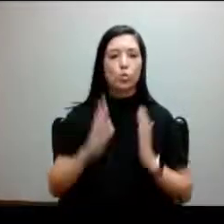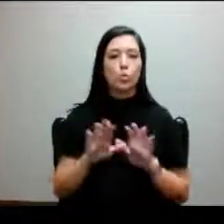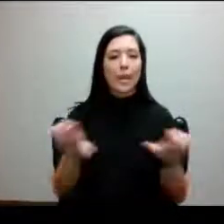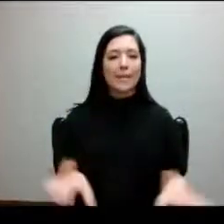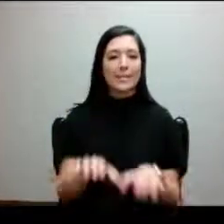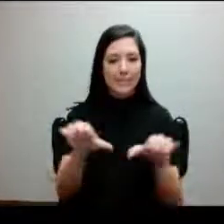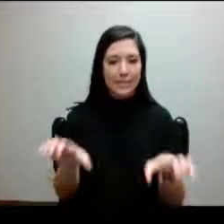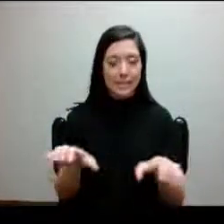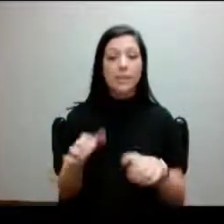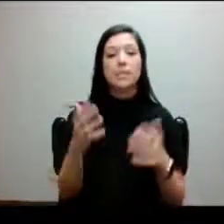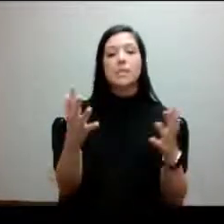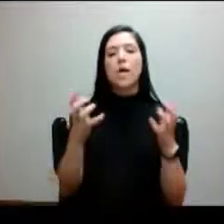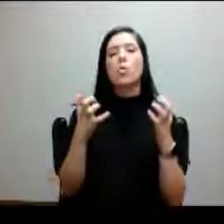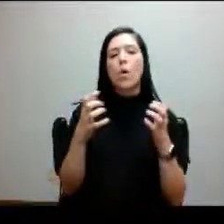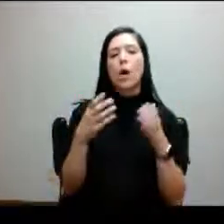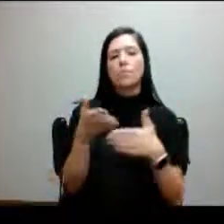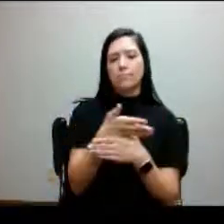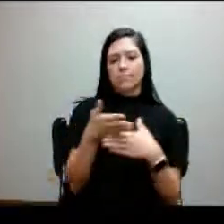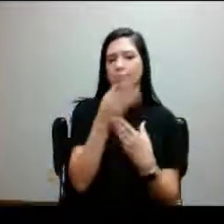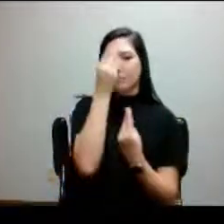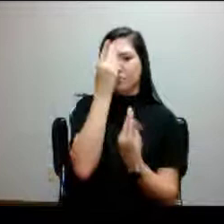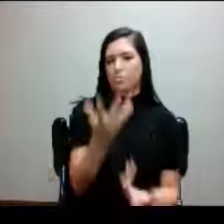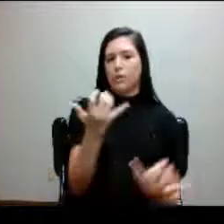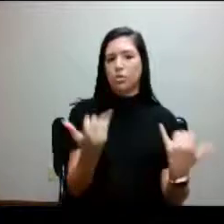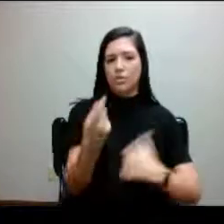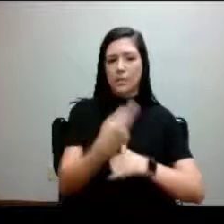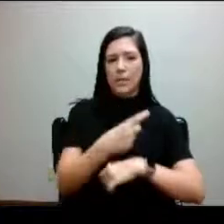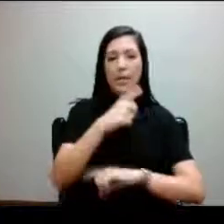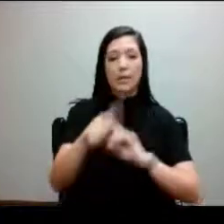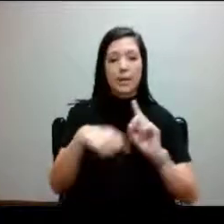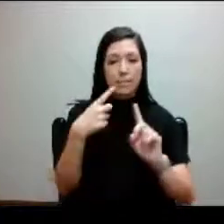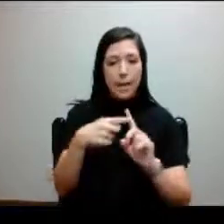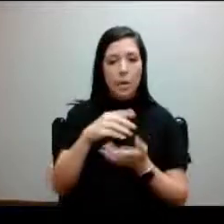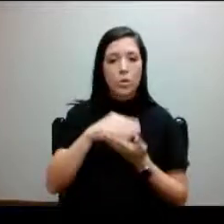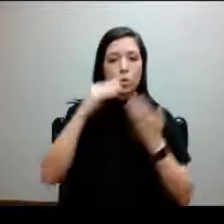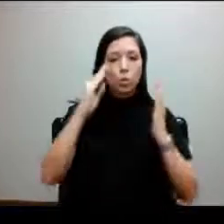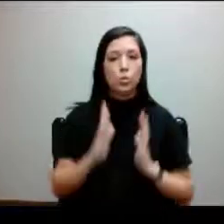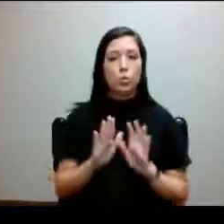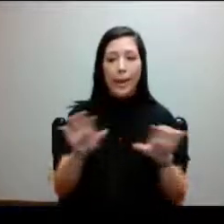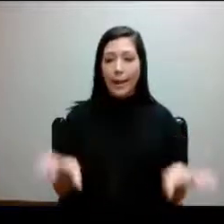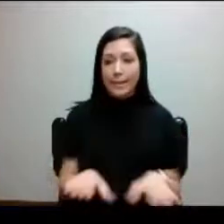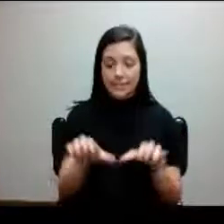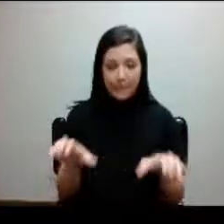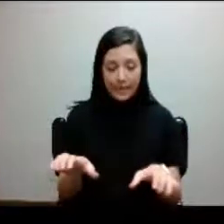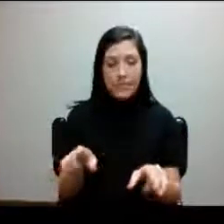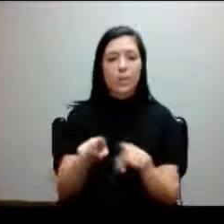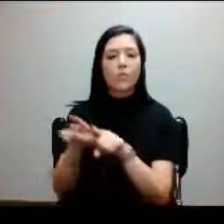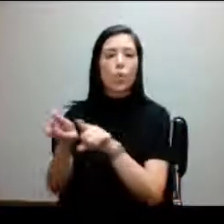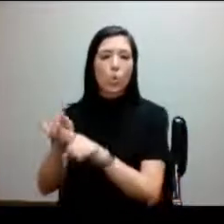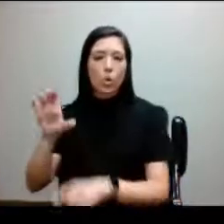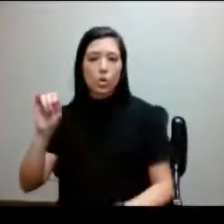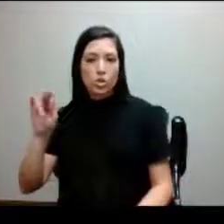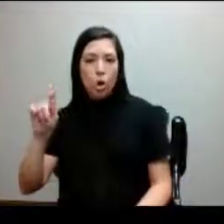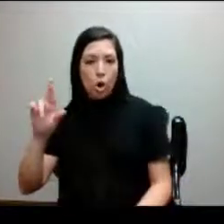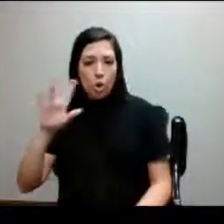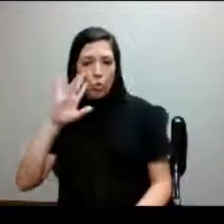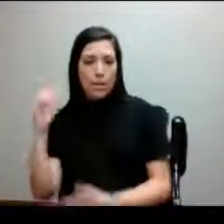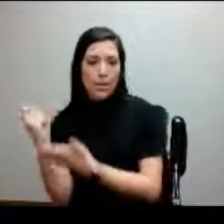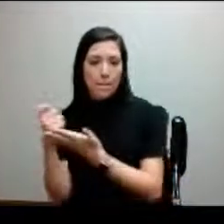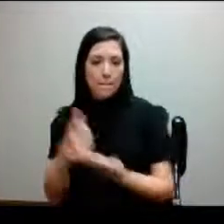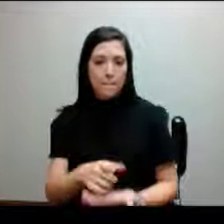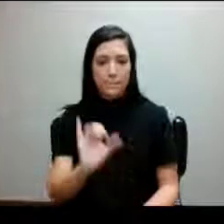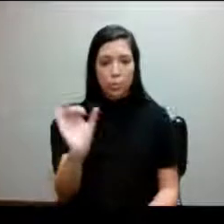to share with you a little bit of information today about student activities. And of course, I'll have the help of Carter as well to share that information.